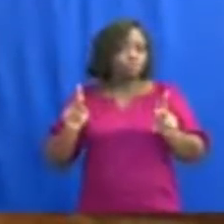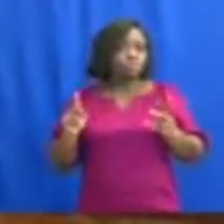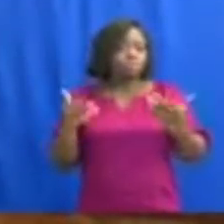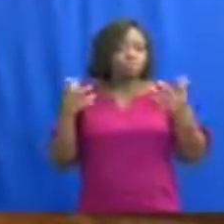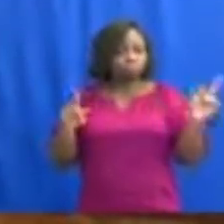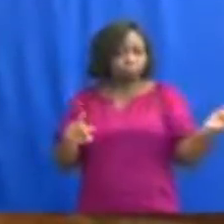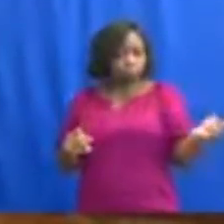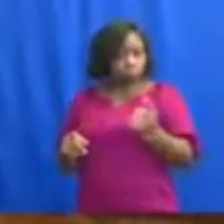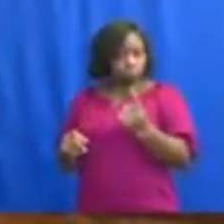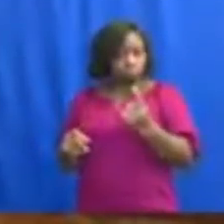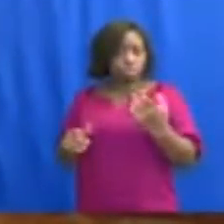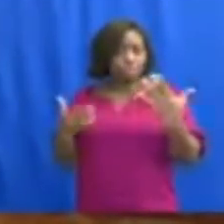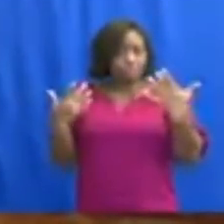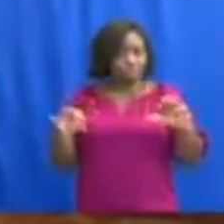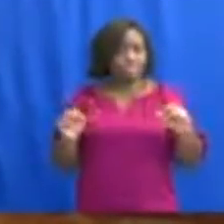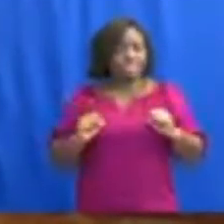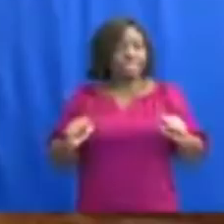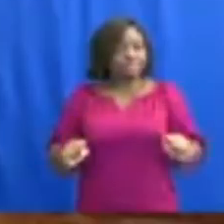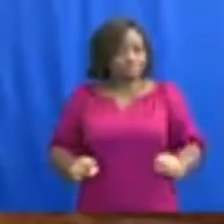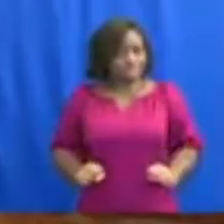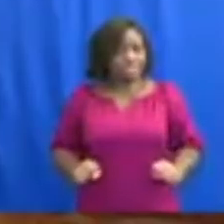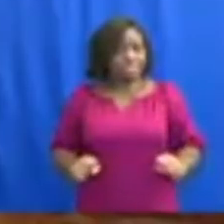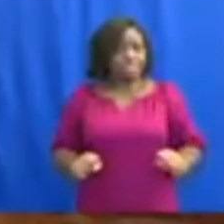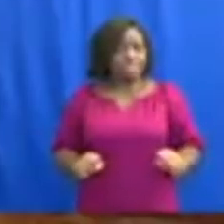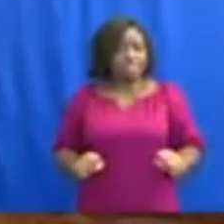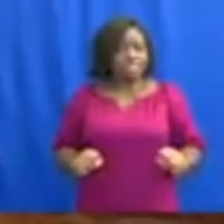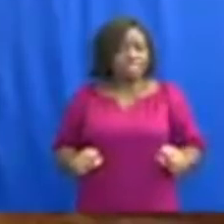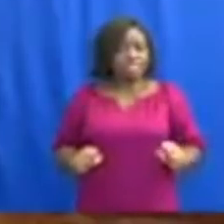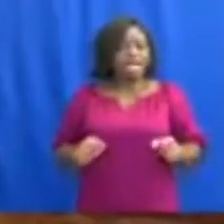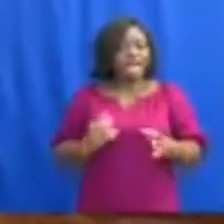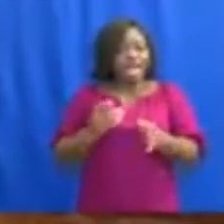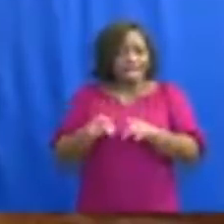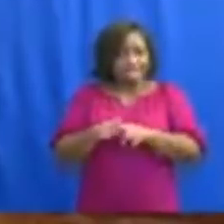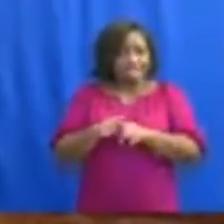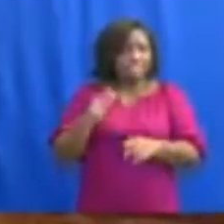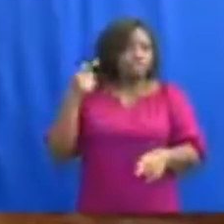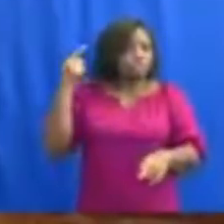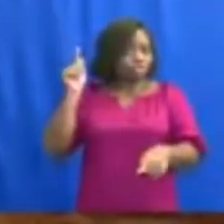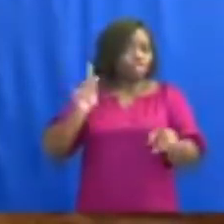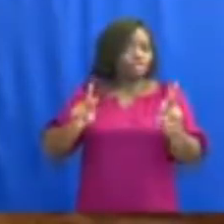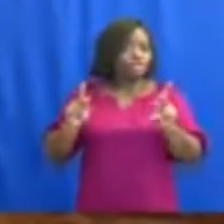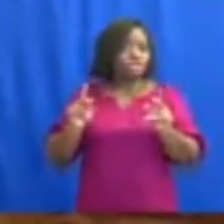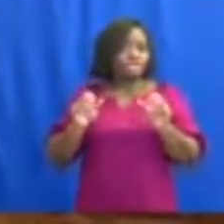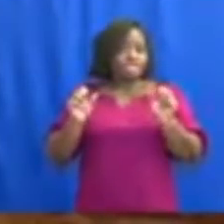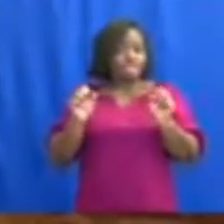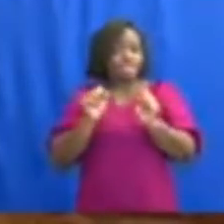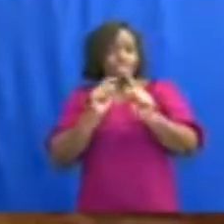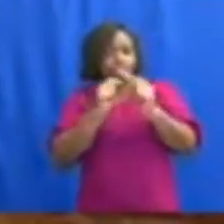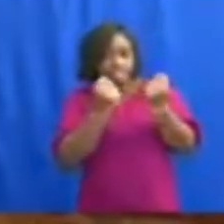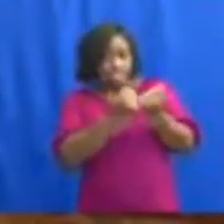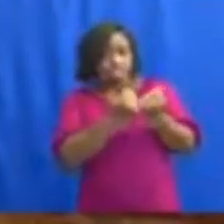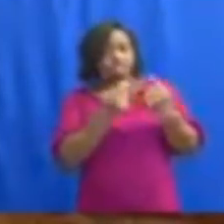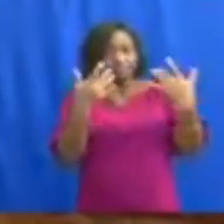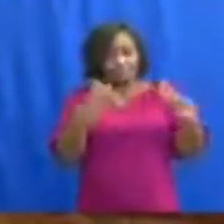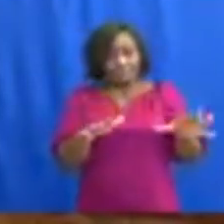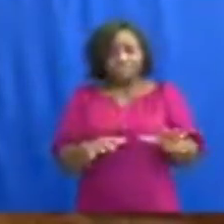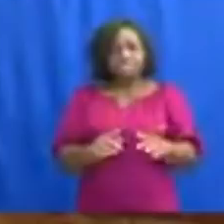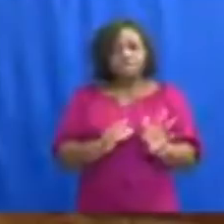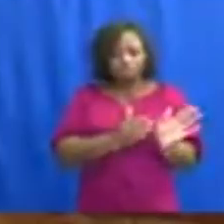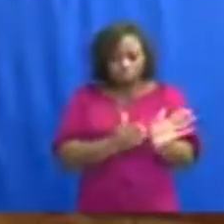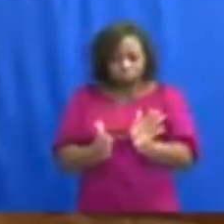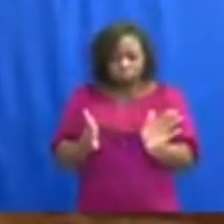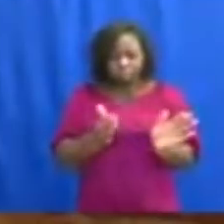winterma it decaying senior green track for IE. Then she said, yeah,